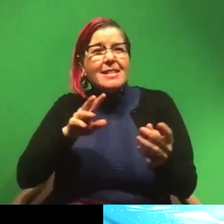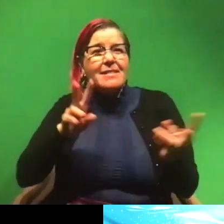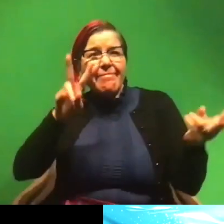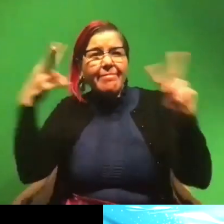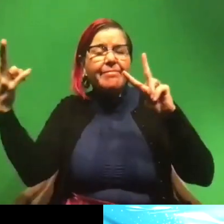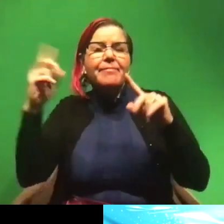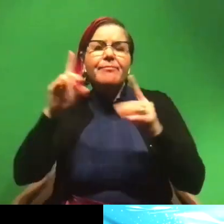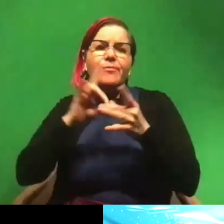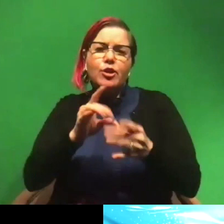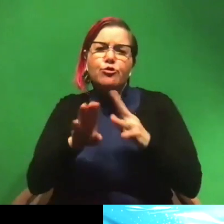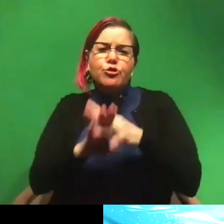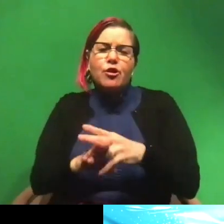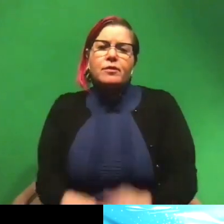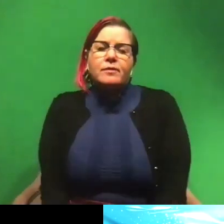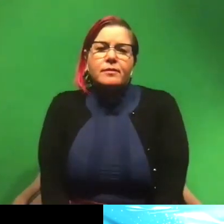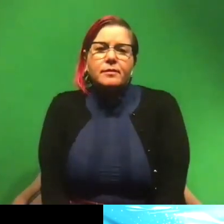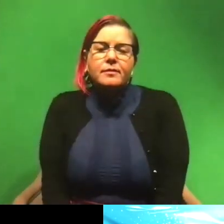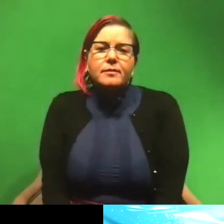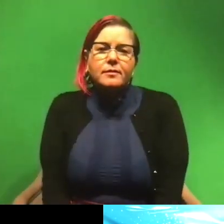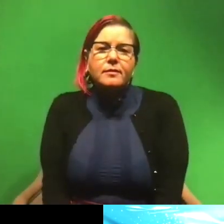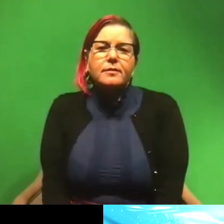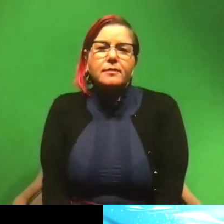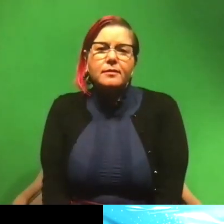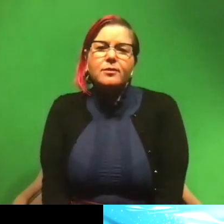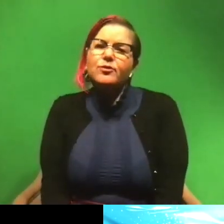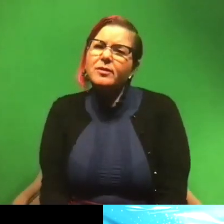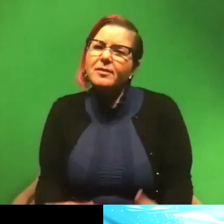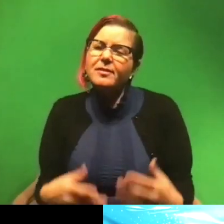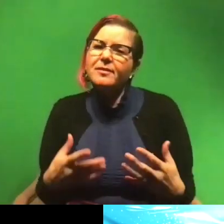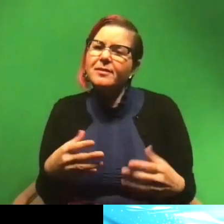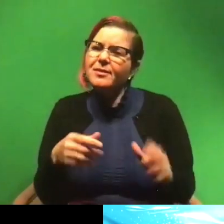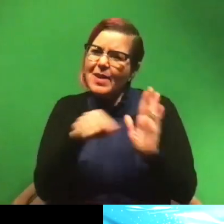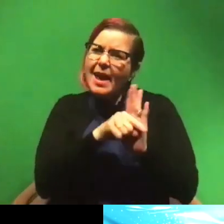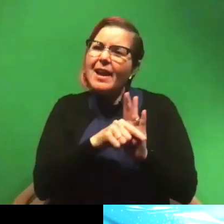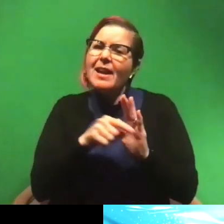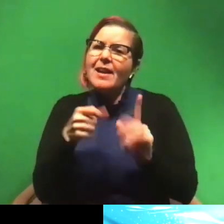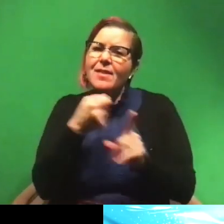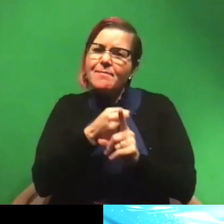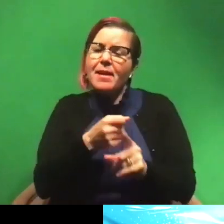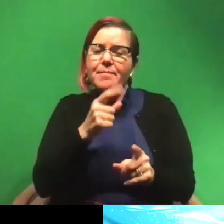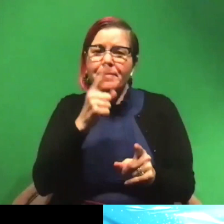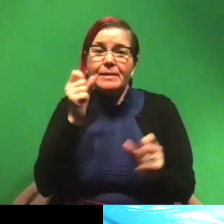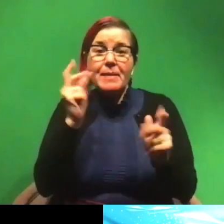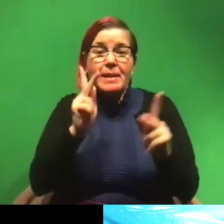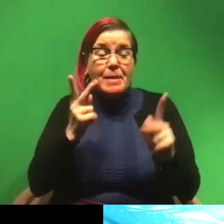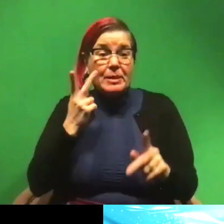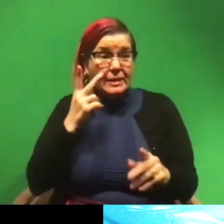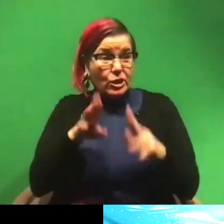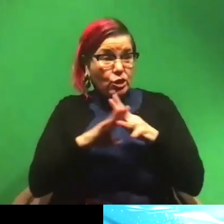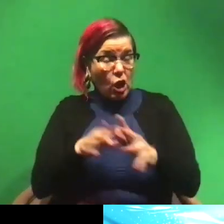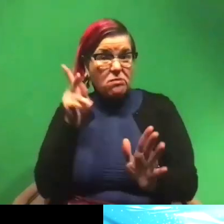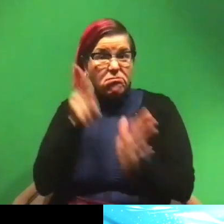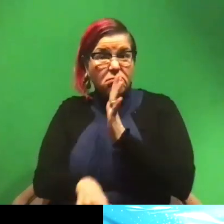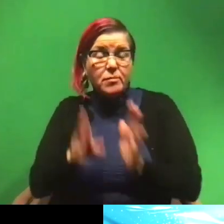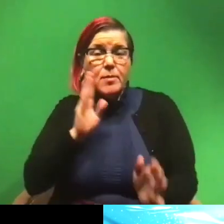sharks that has really been detrimental to them. There's a lot of people that kill sharks on site and do all